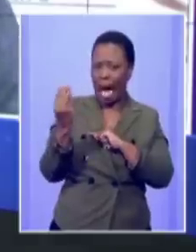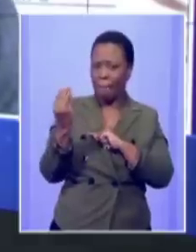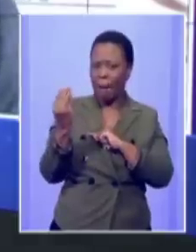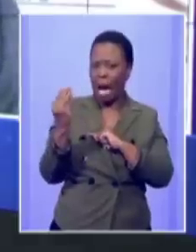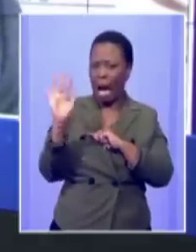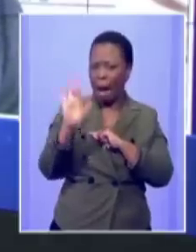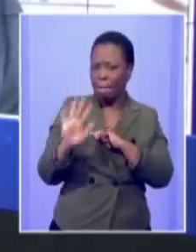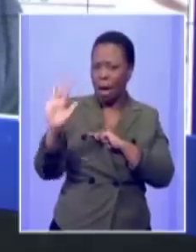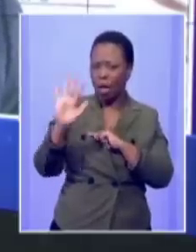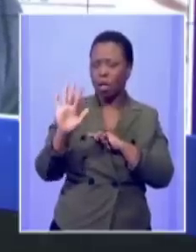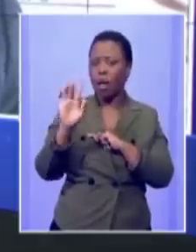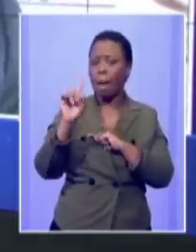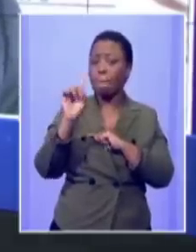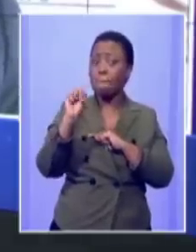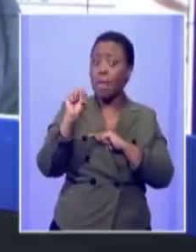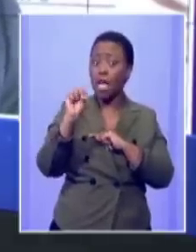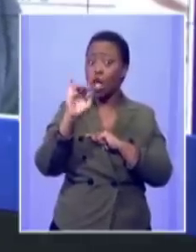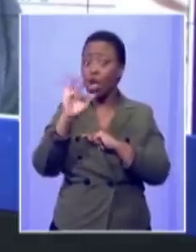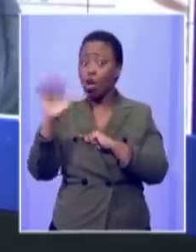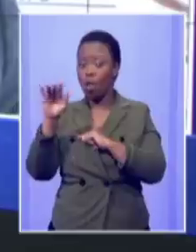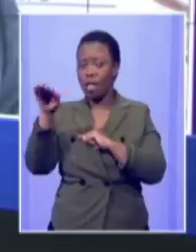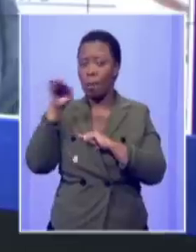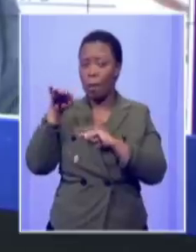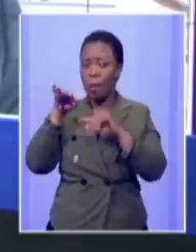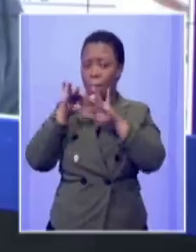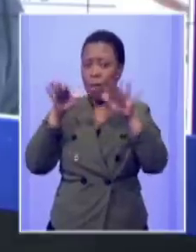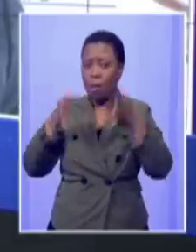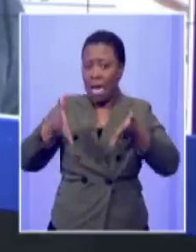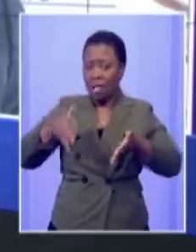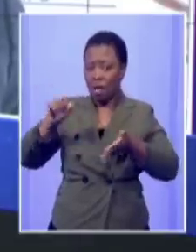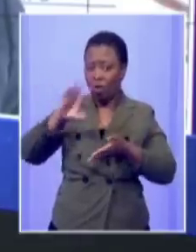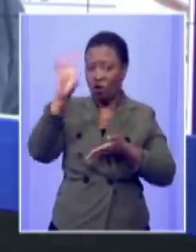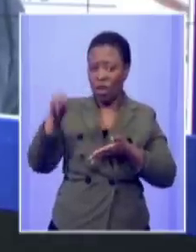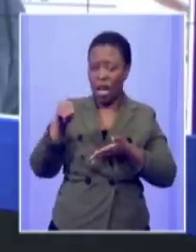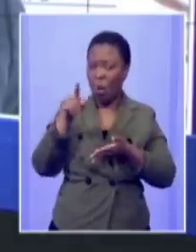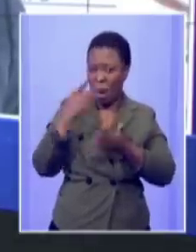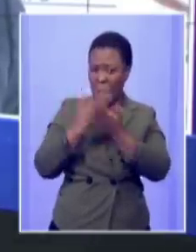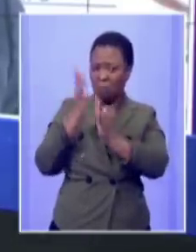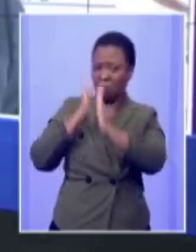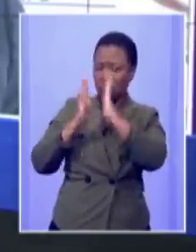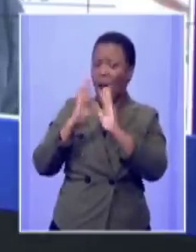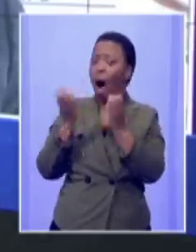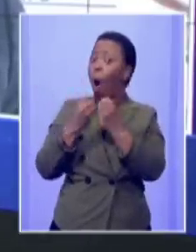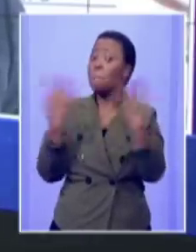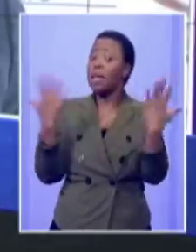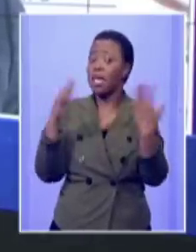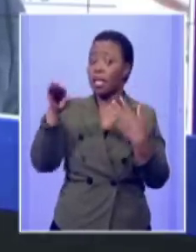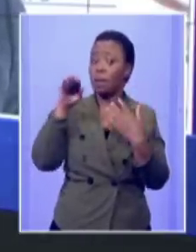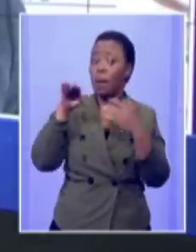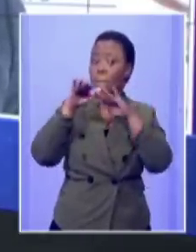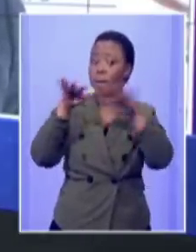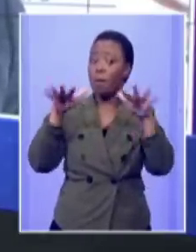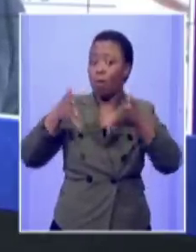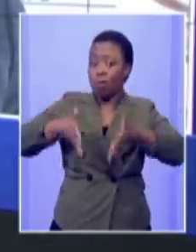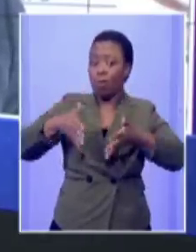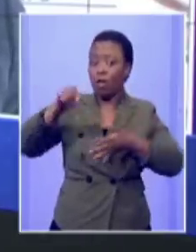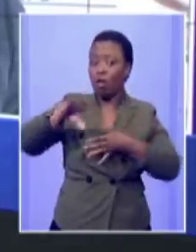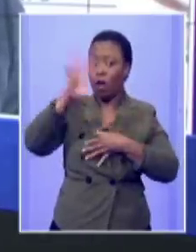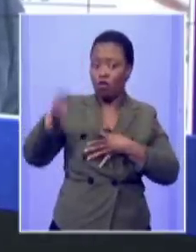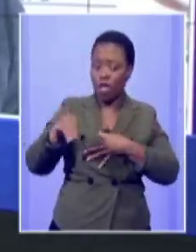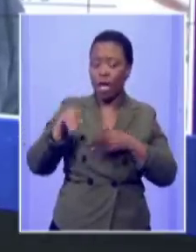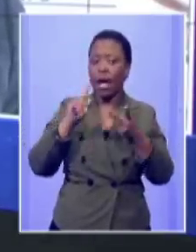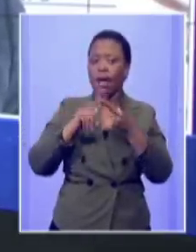million zimbabweans in south africa are you able to give us a sense of how many zimbabweans there are in south africa and how many are in the formal